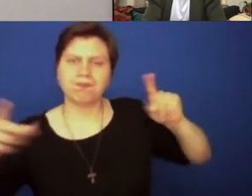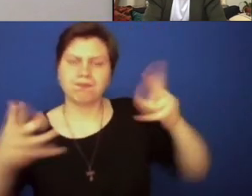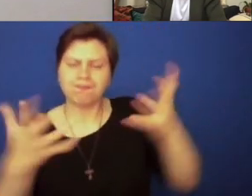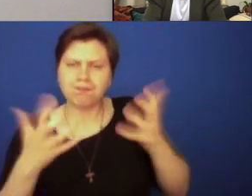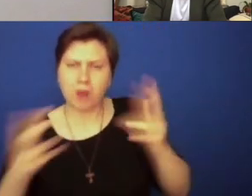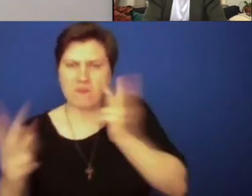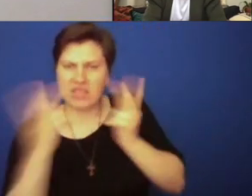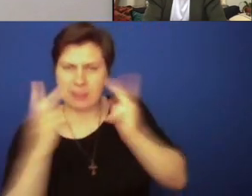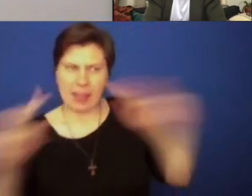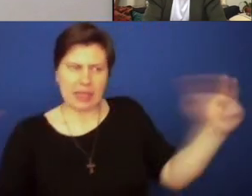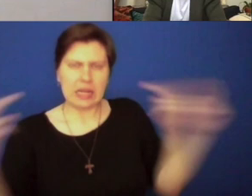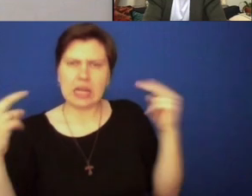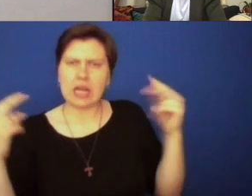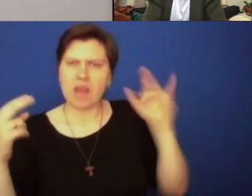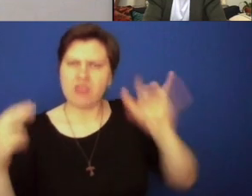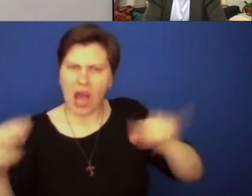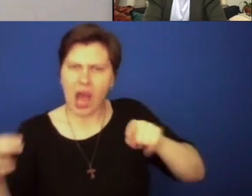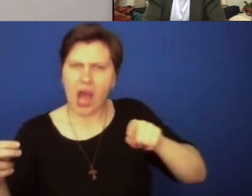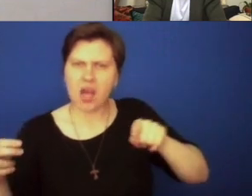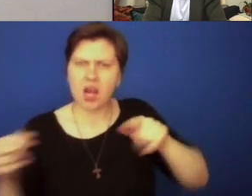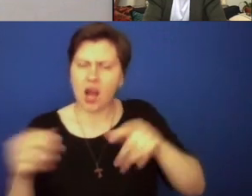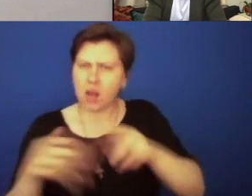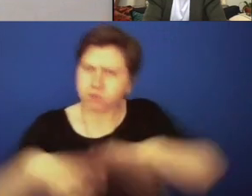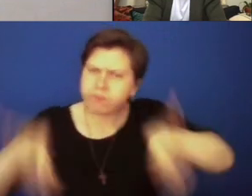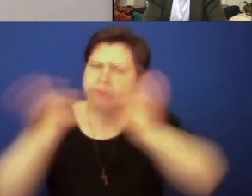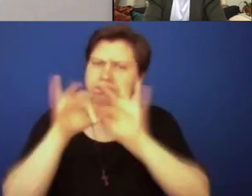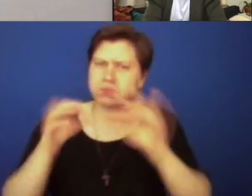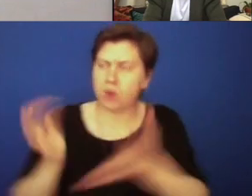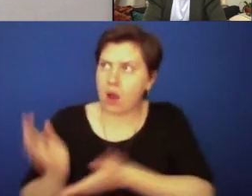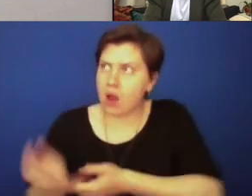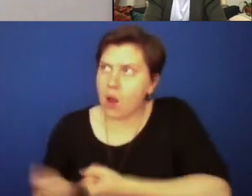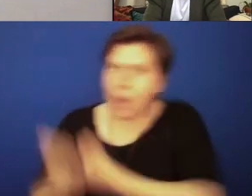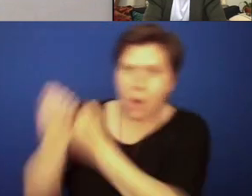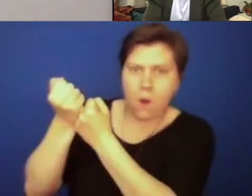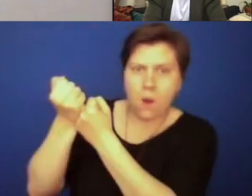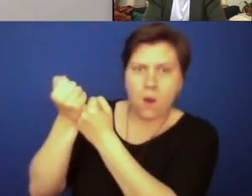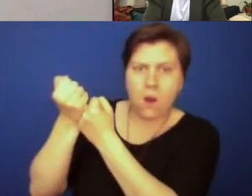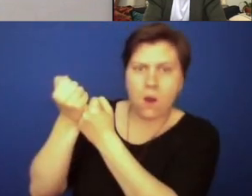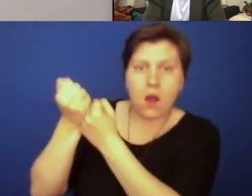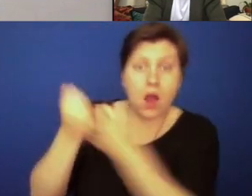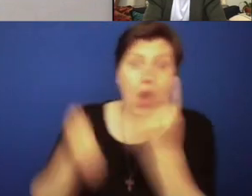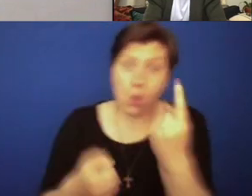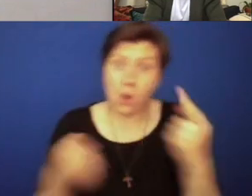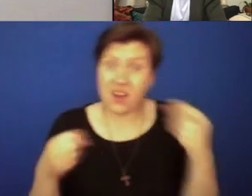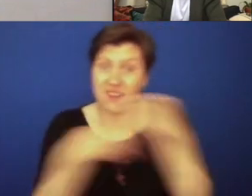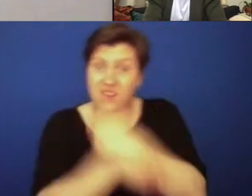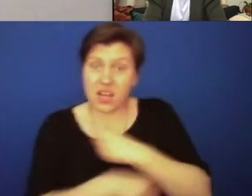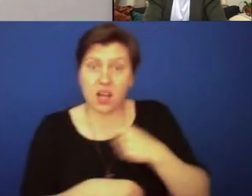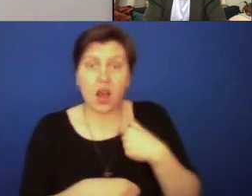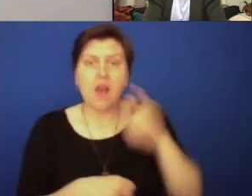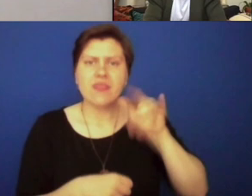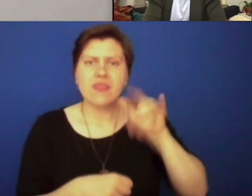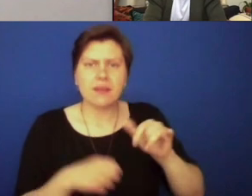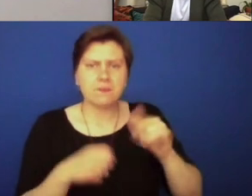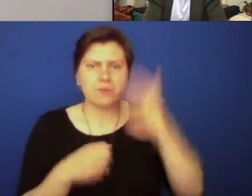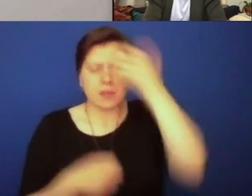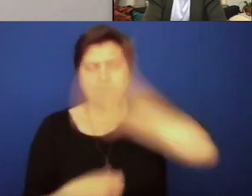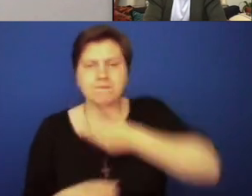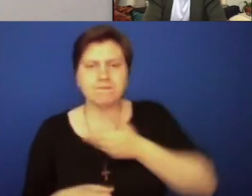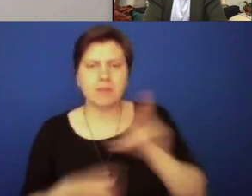out visibility. One of the biggest issues in this fight for racism is the dismissiveness or the